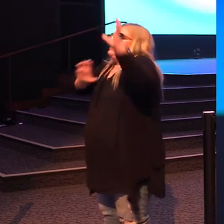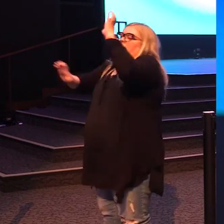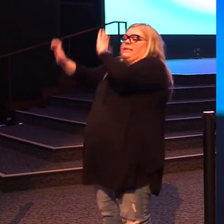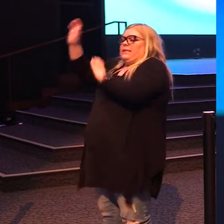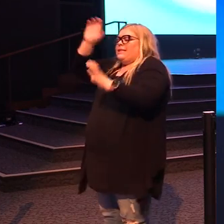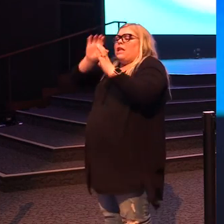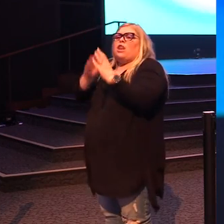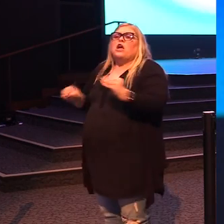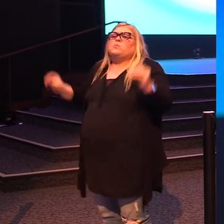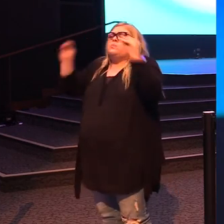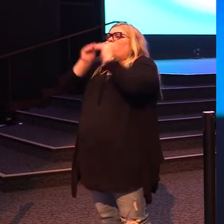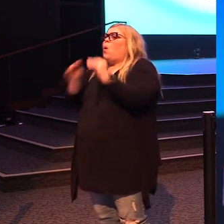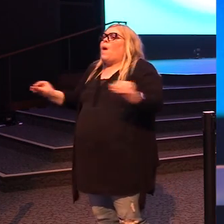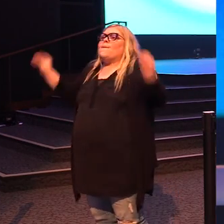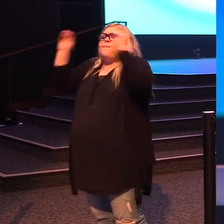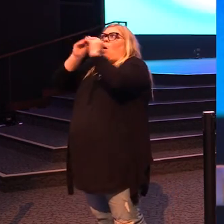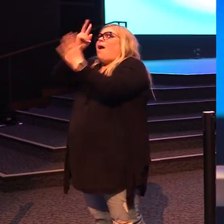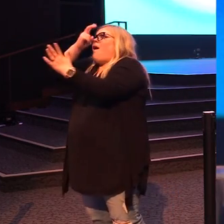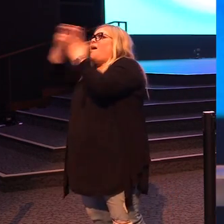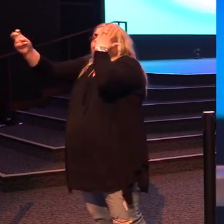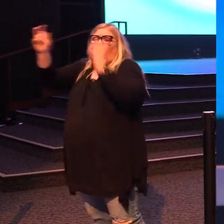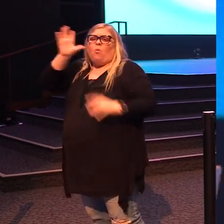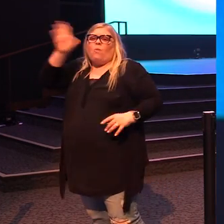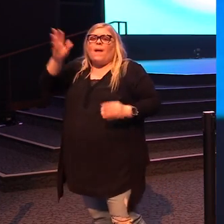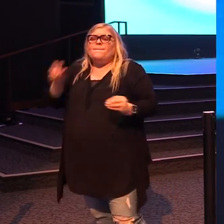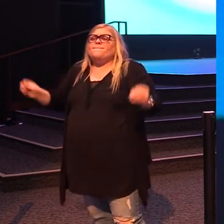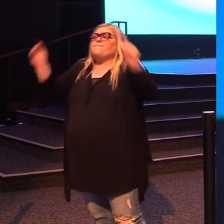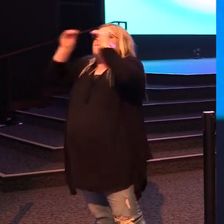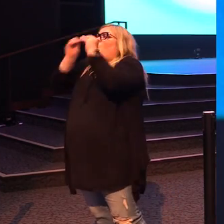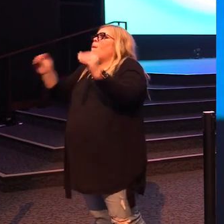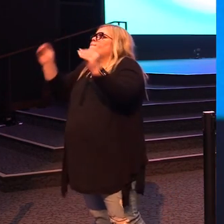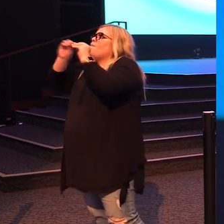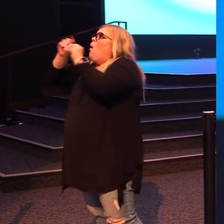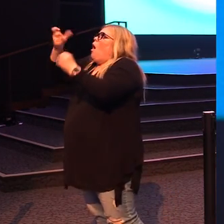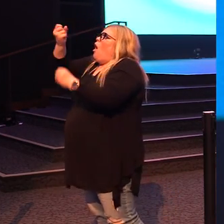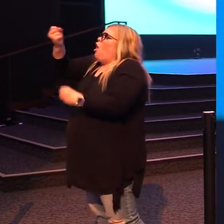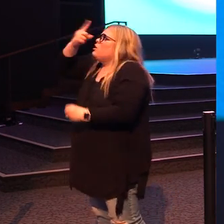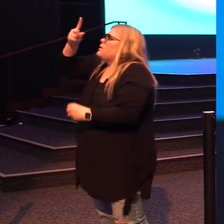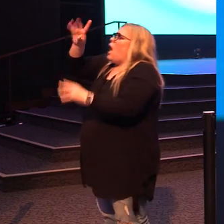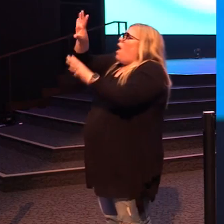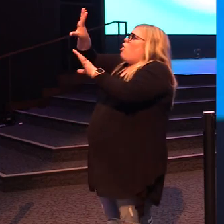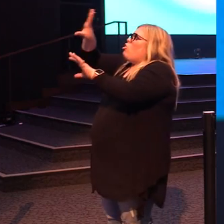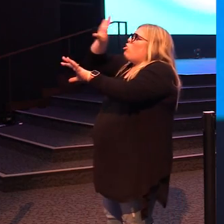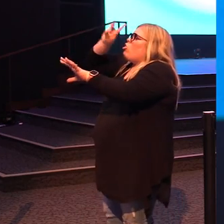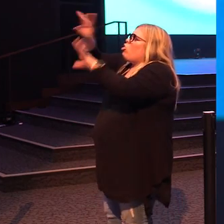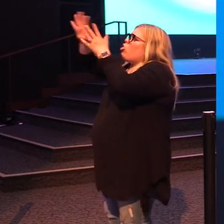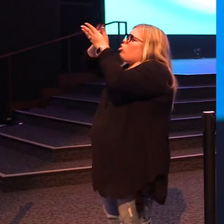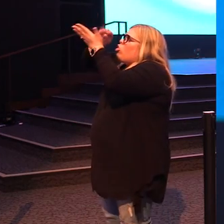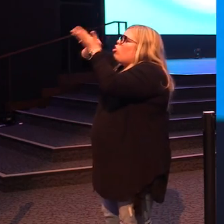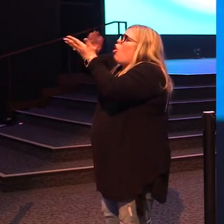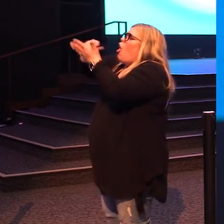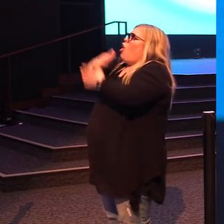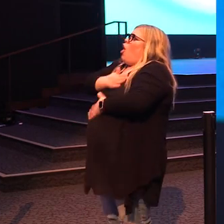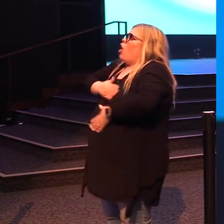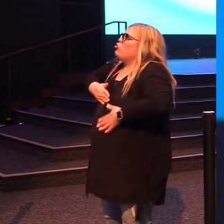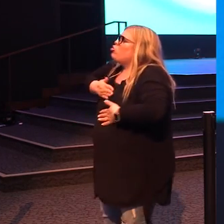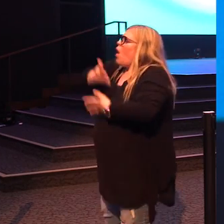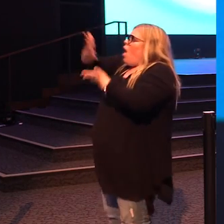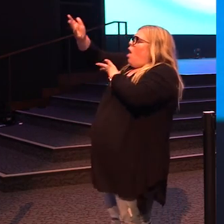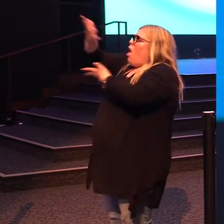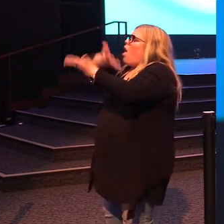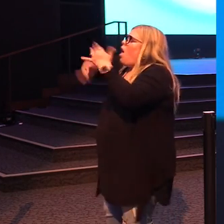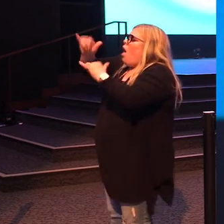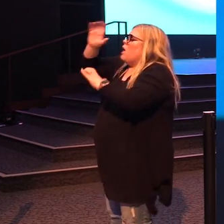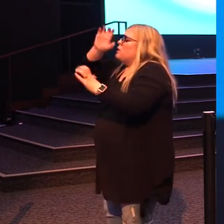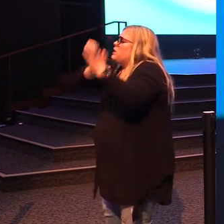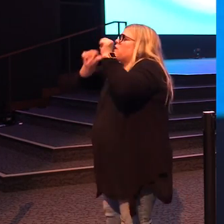of Him you're supposed to be discovering. There's so much more of Him for you to understand and for you to enjoy and for you to be part of.